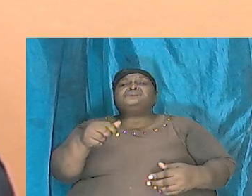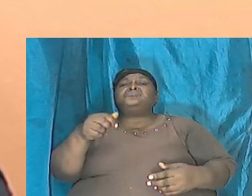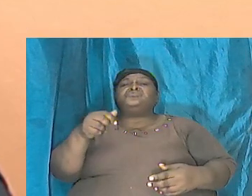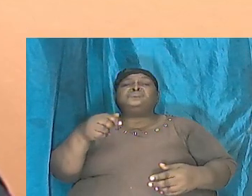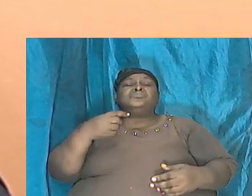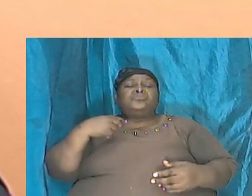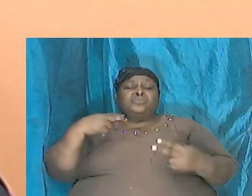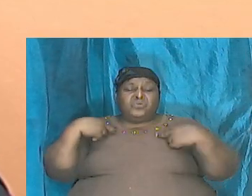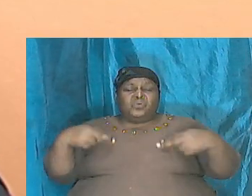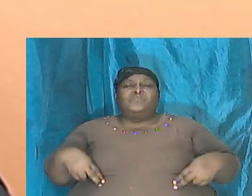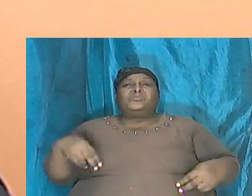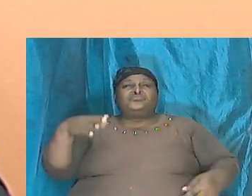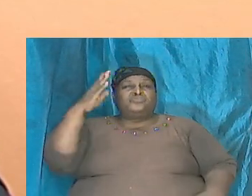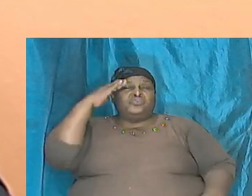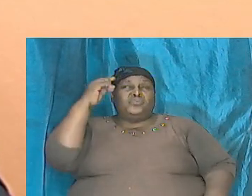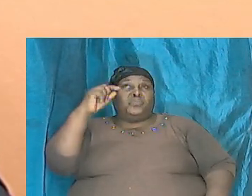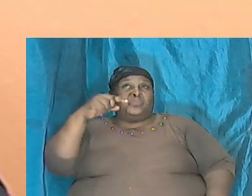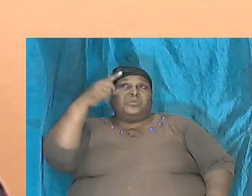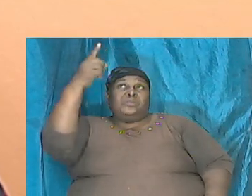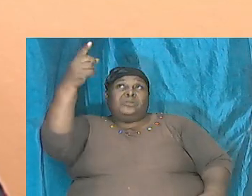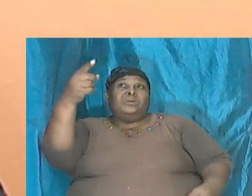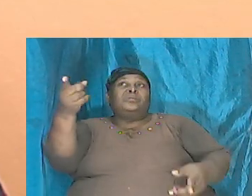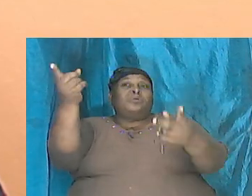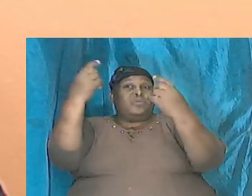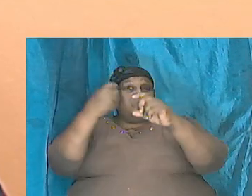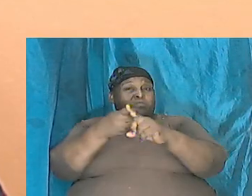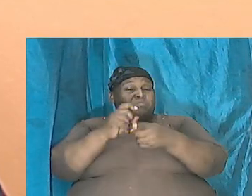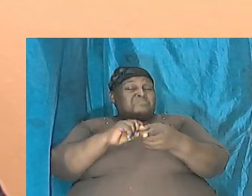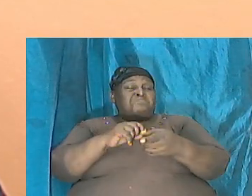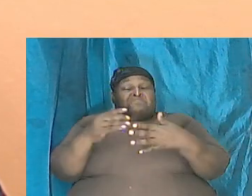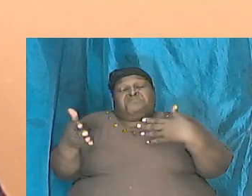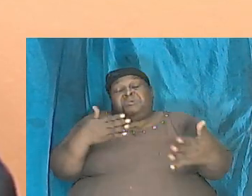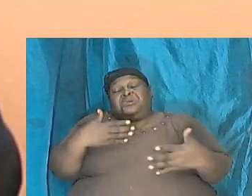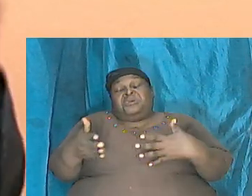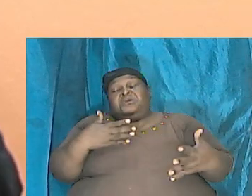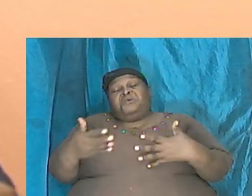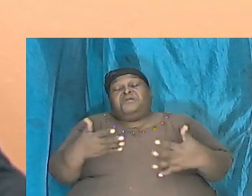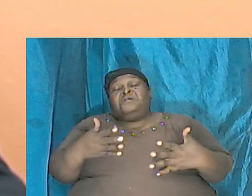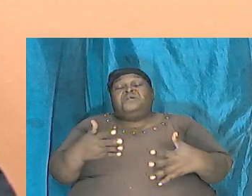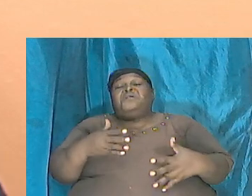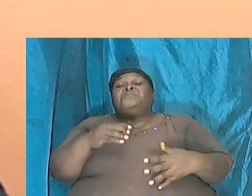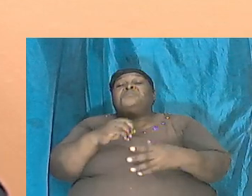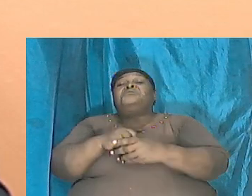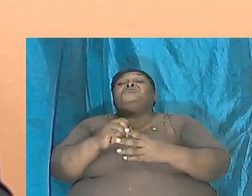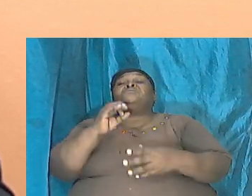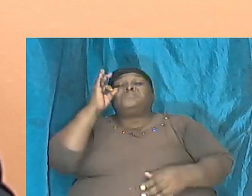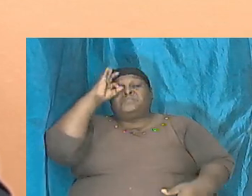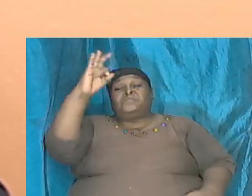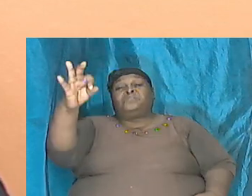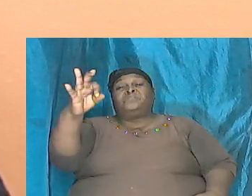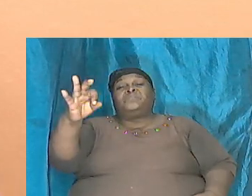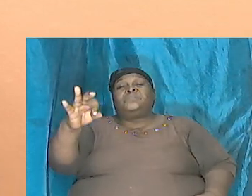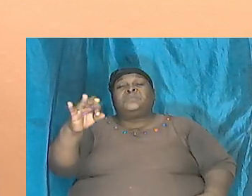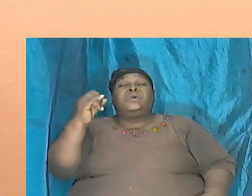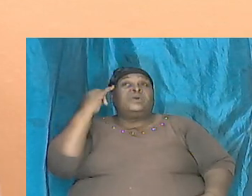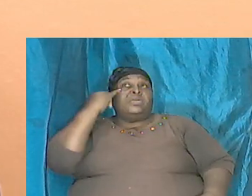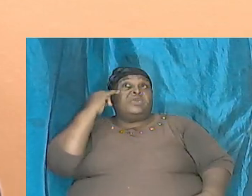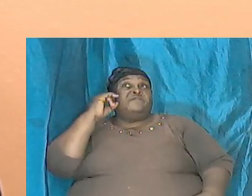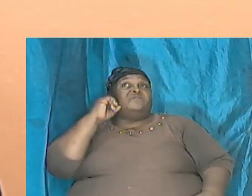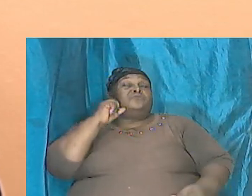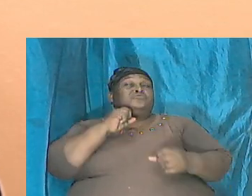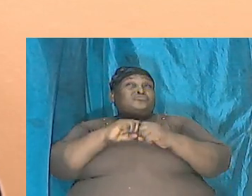somewhere in the future, He will disclose and discuss that with us if He so desires. But,